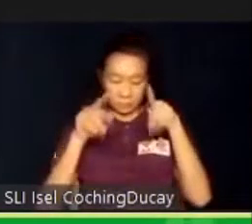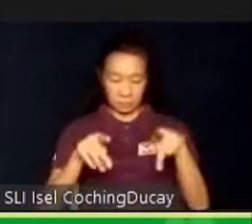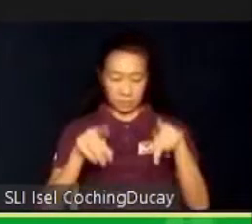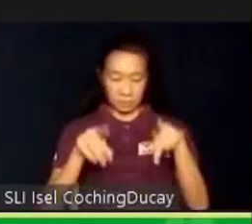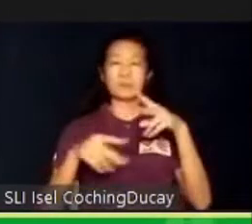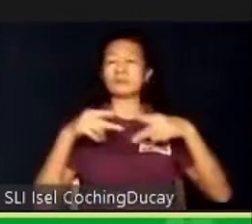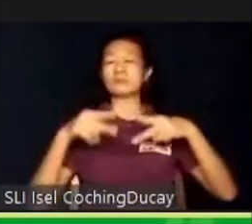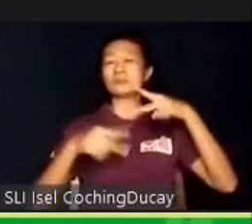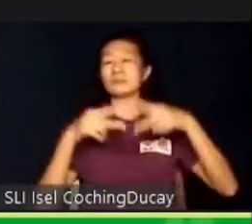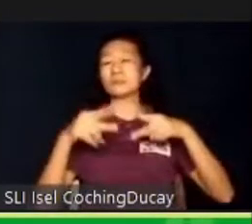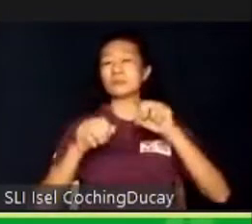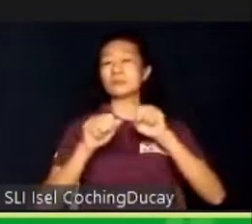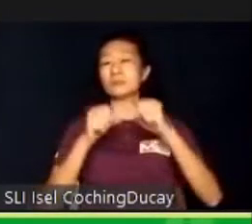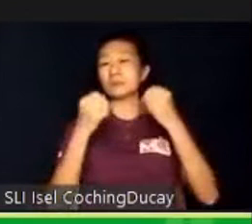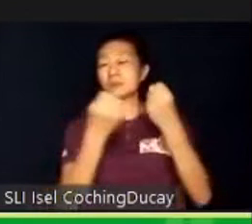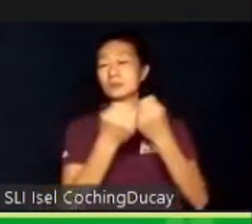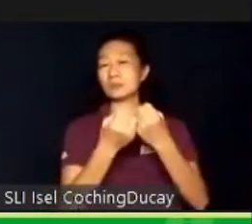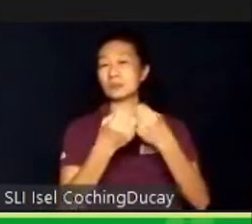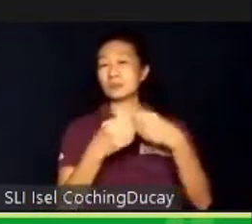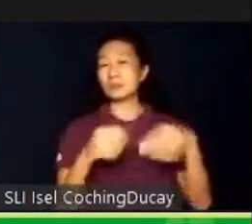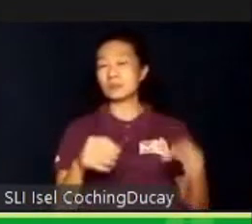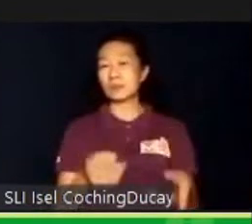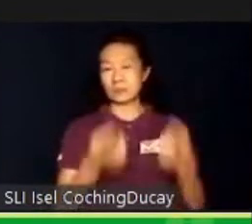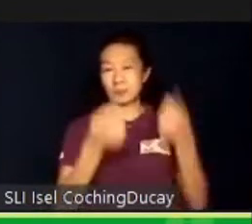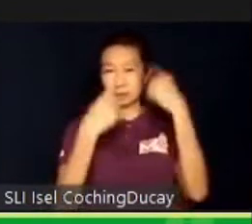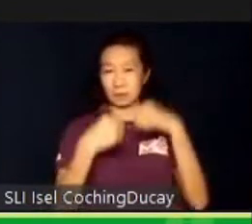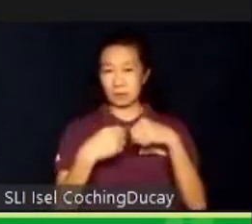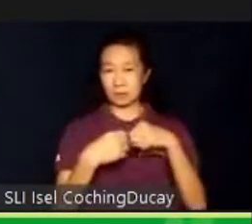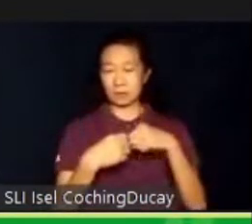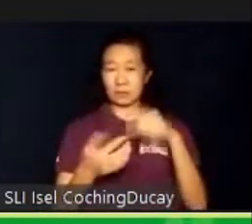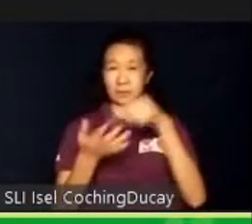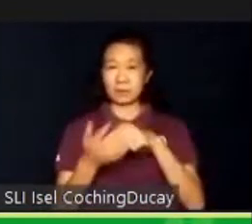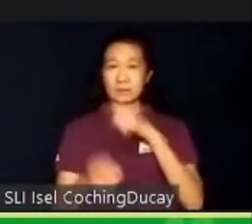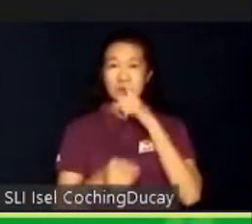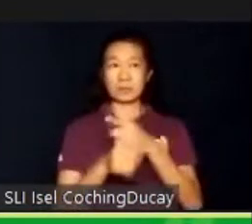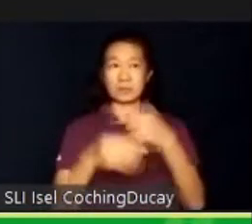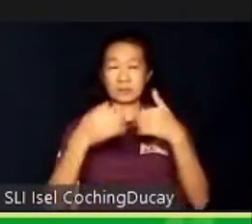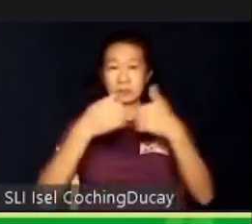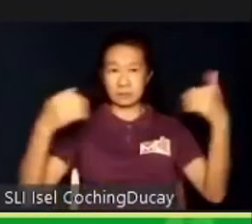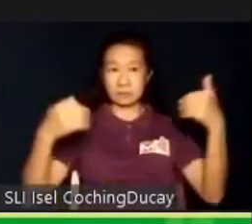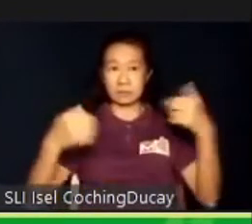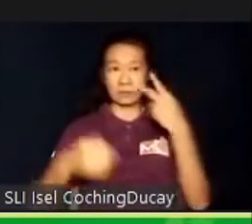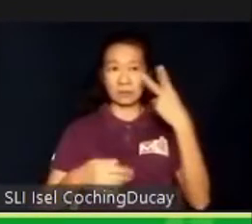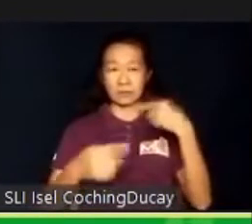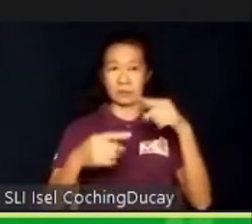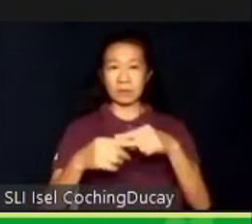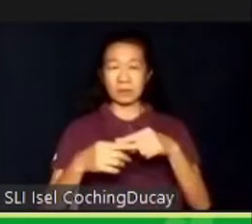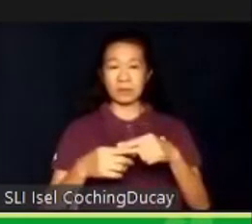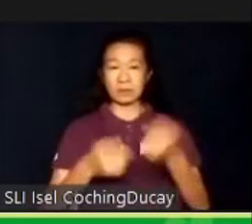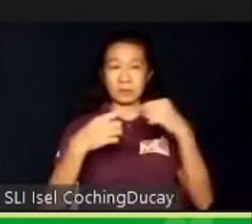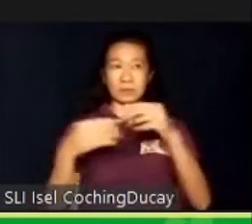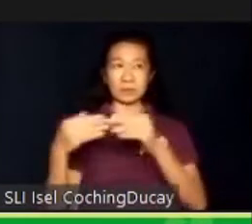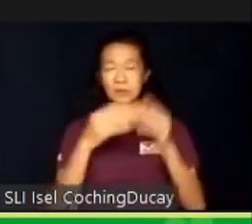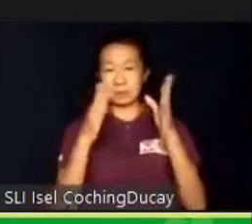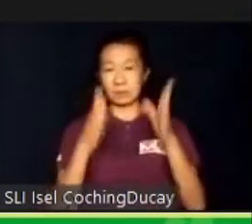when I came in, this is really the gap that I saw when I came in as a leader. So,